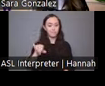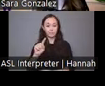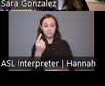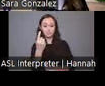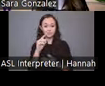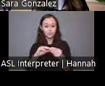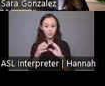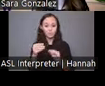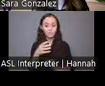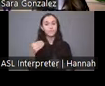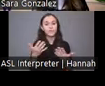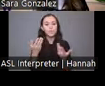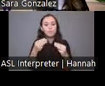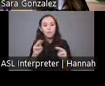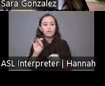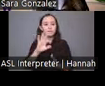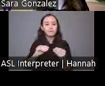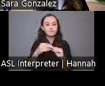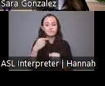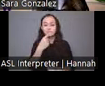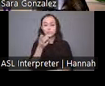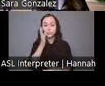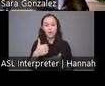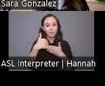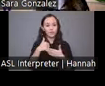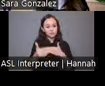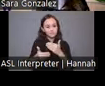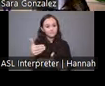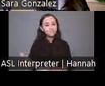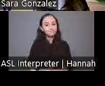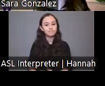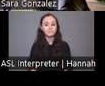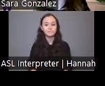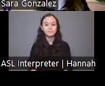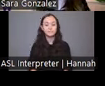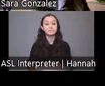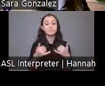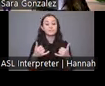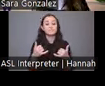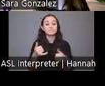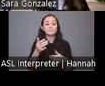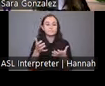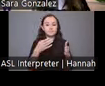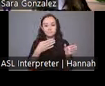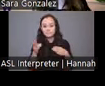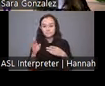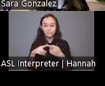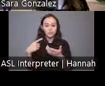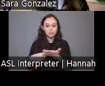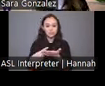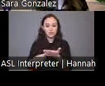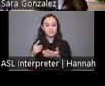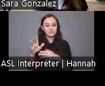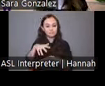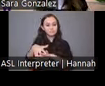methods of storytelling might help us along the way? I want to shift now to discuss how indigenizing archaeology with the